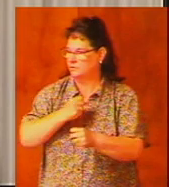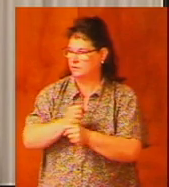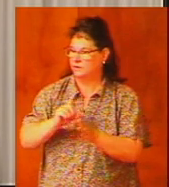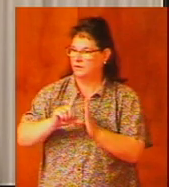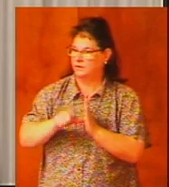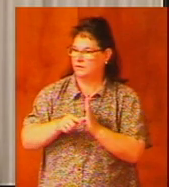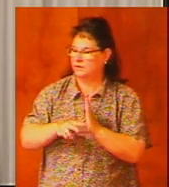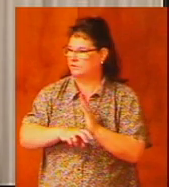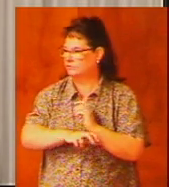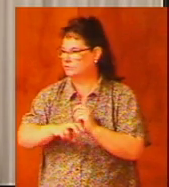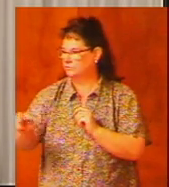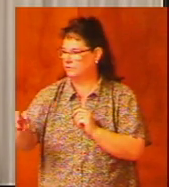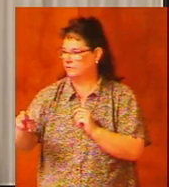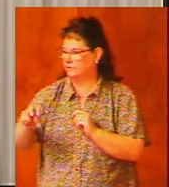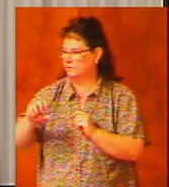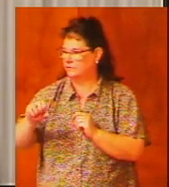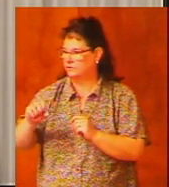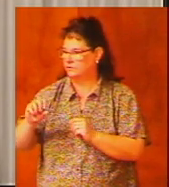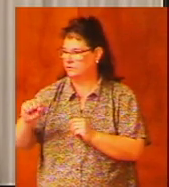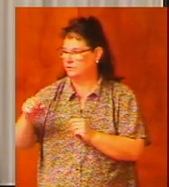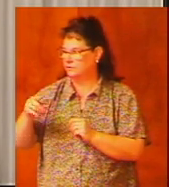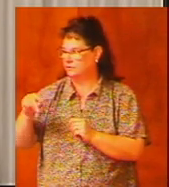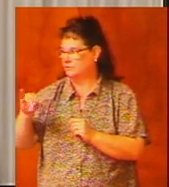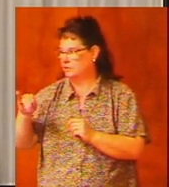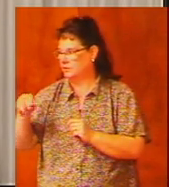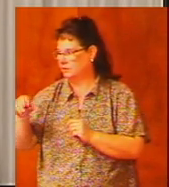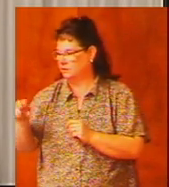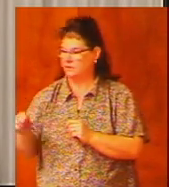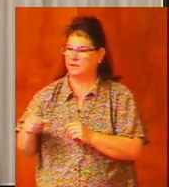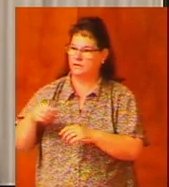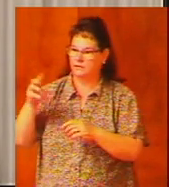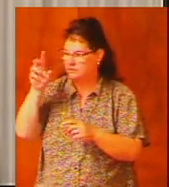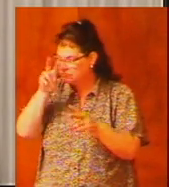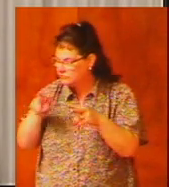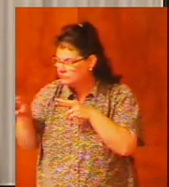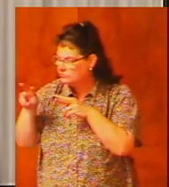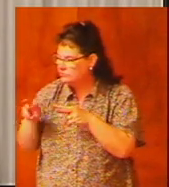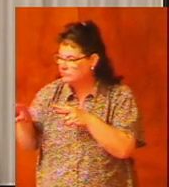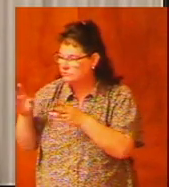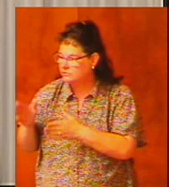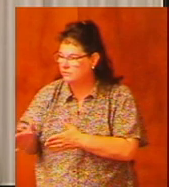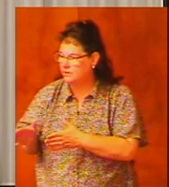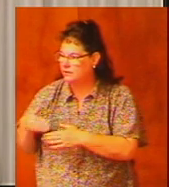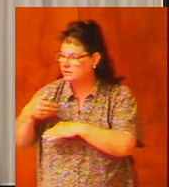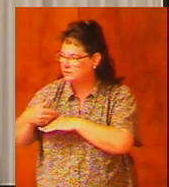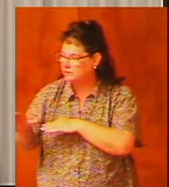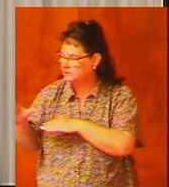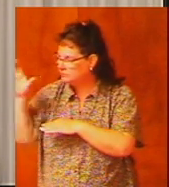to Kadesh Barnea and spies were sent in by Moses to spy out the land.